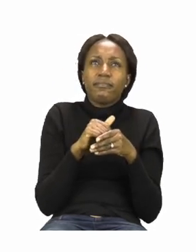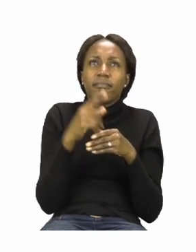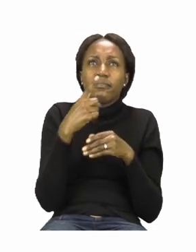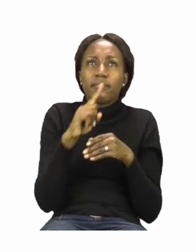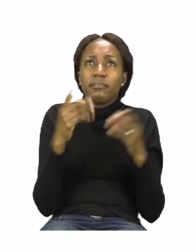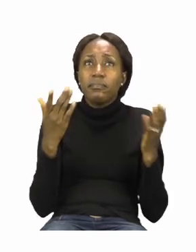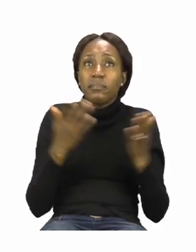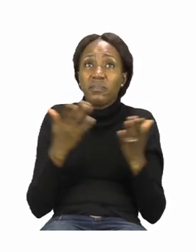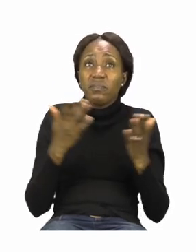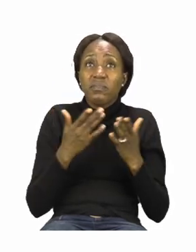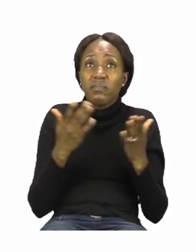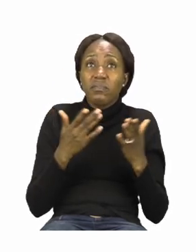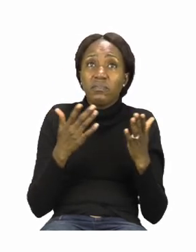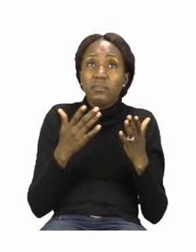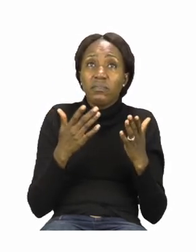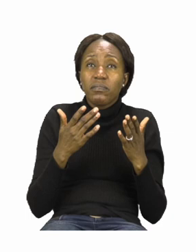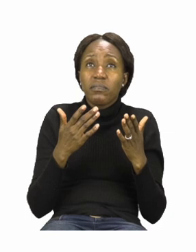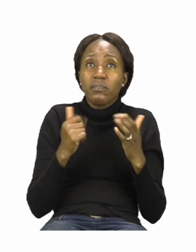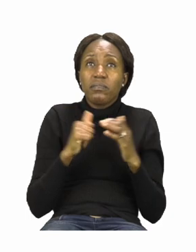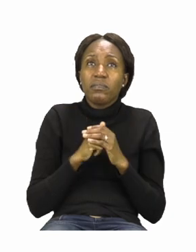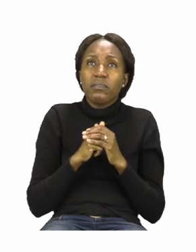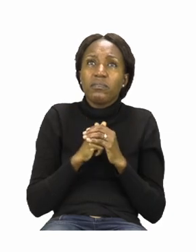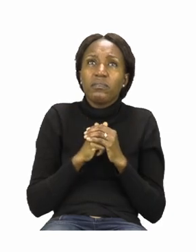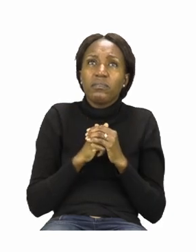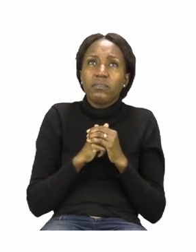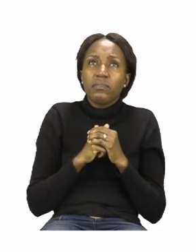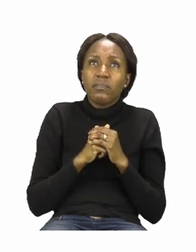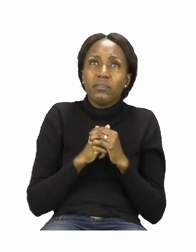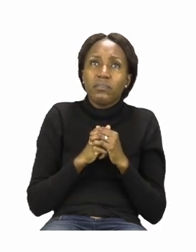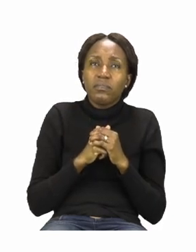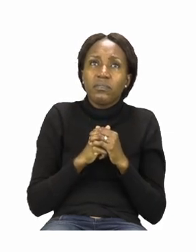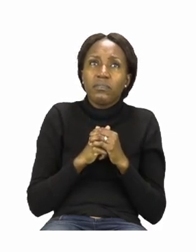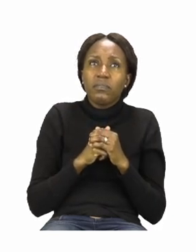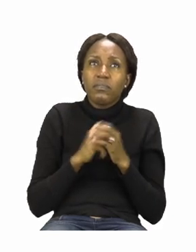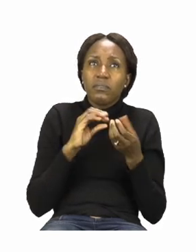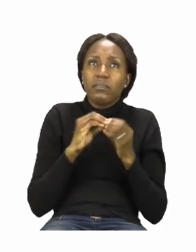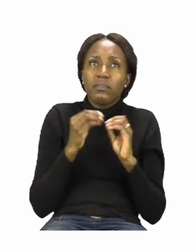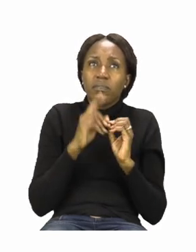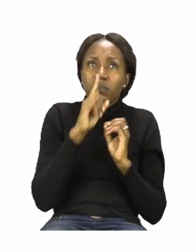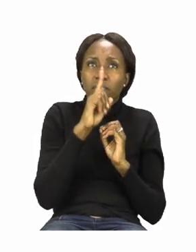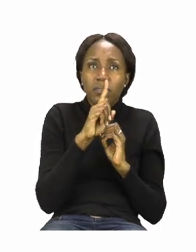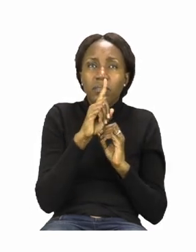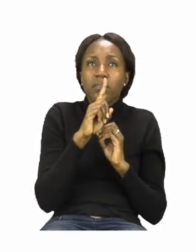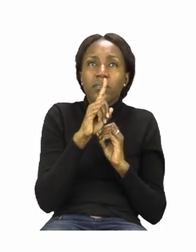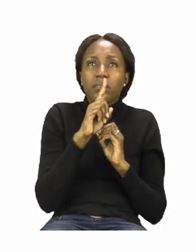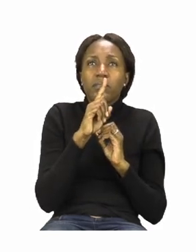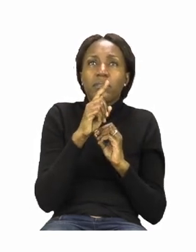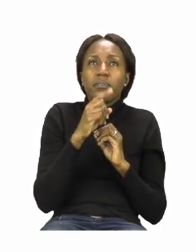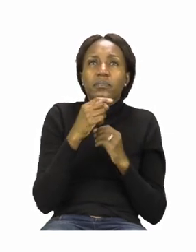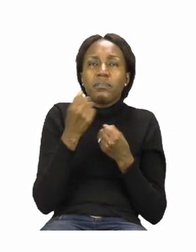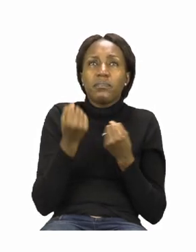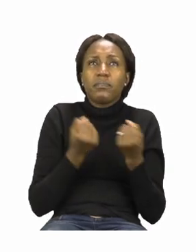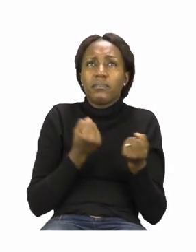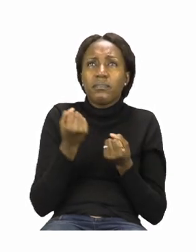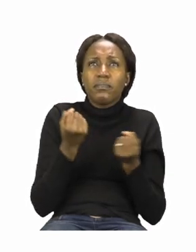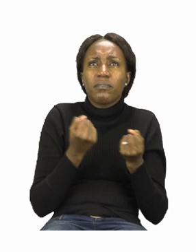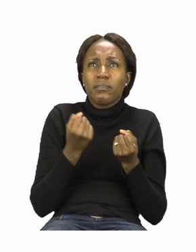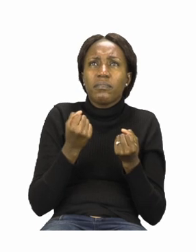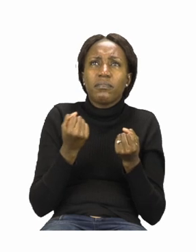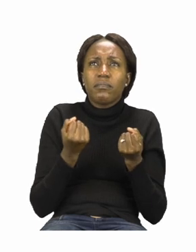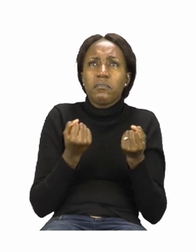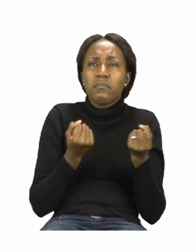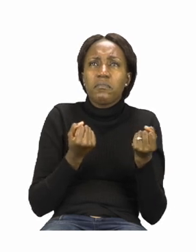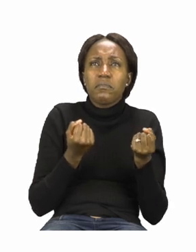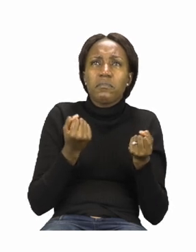they move? We are going to do number one together. Number one says,